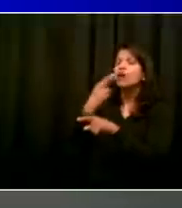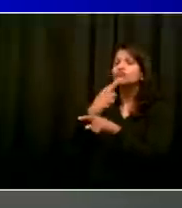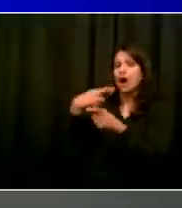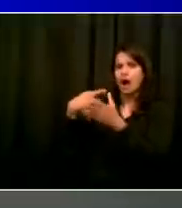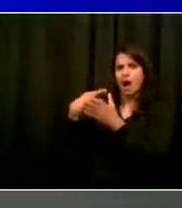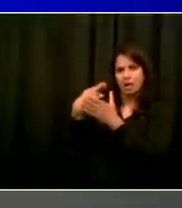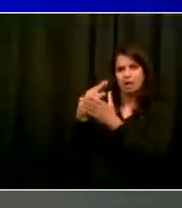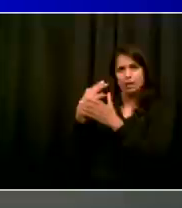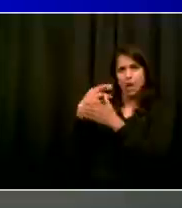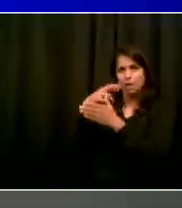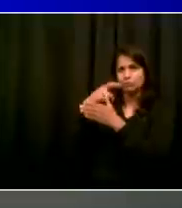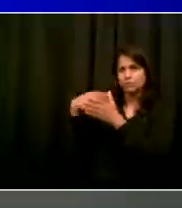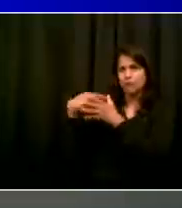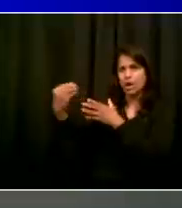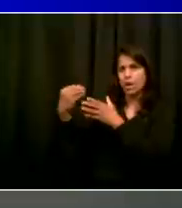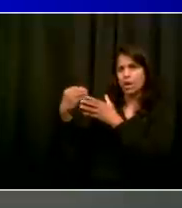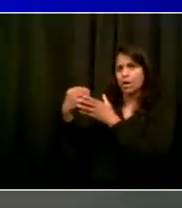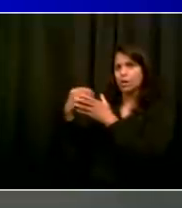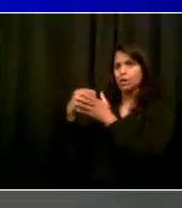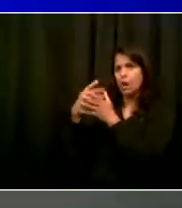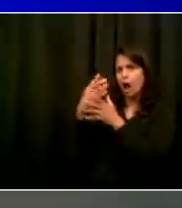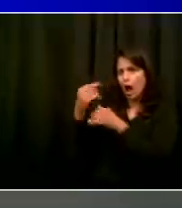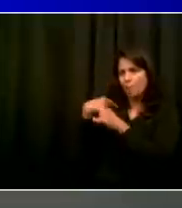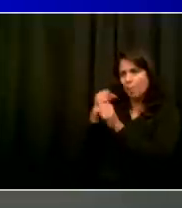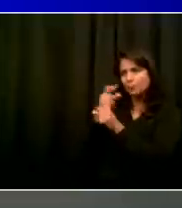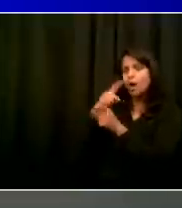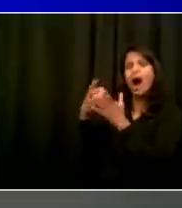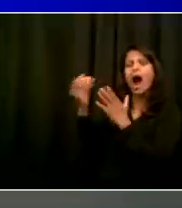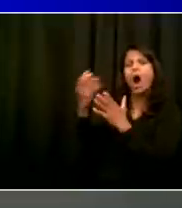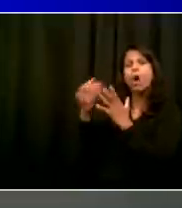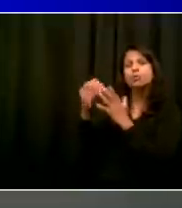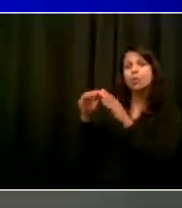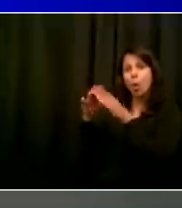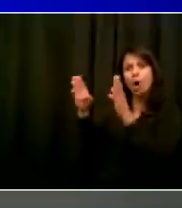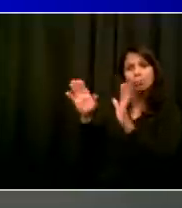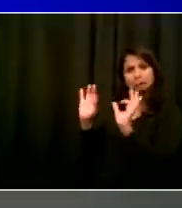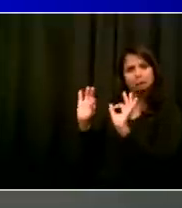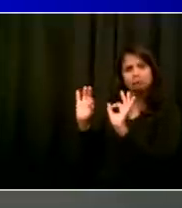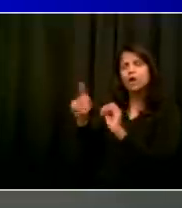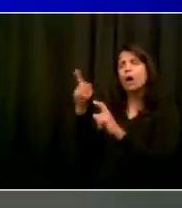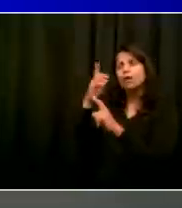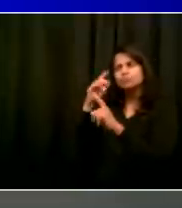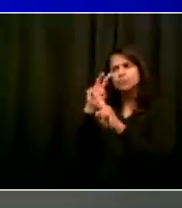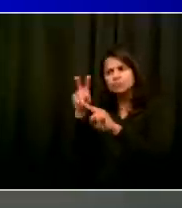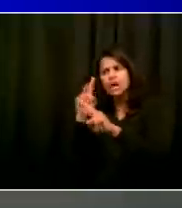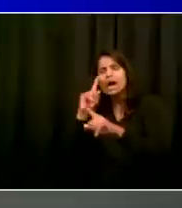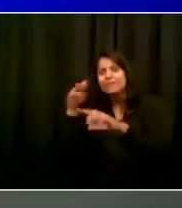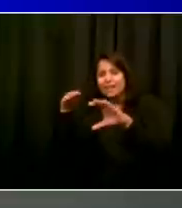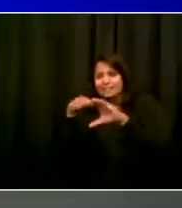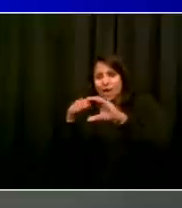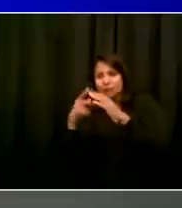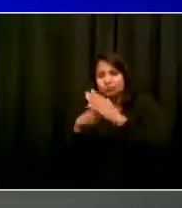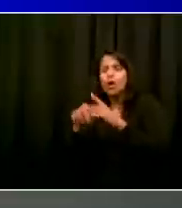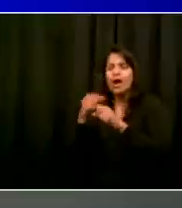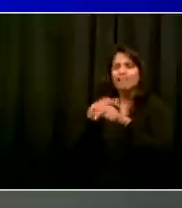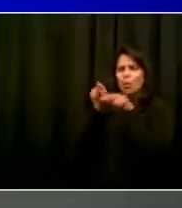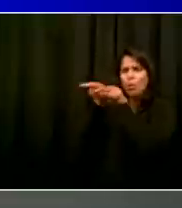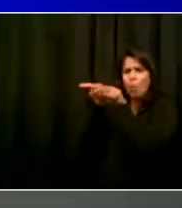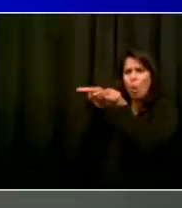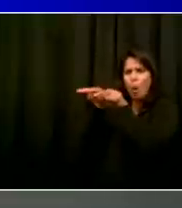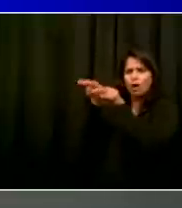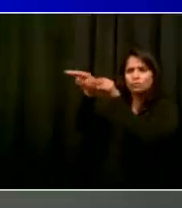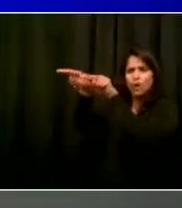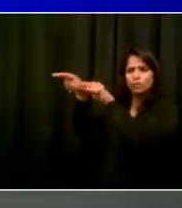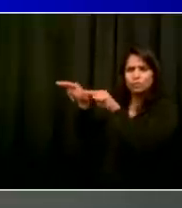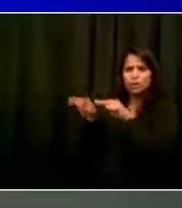like employees not wearing a mask or a violation of the 25% limit. If a restaurant has more than 25% capacity with its